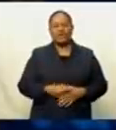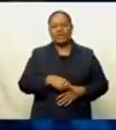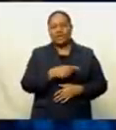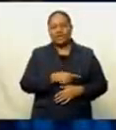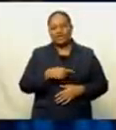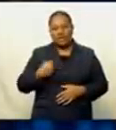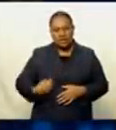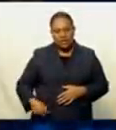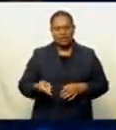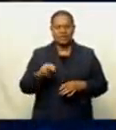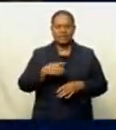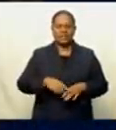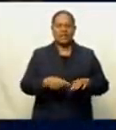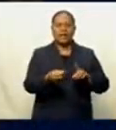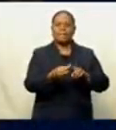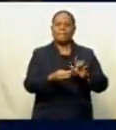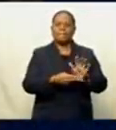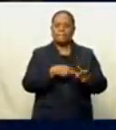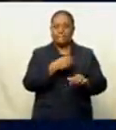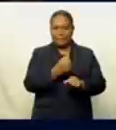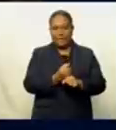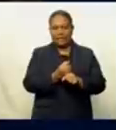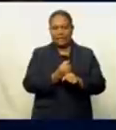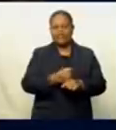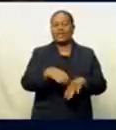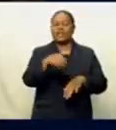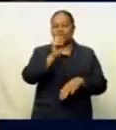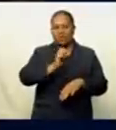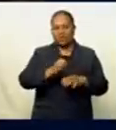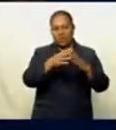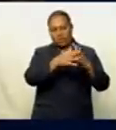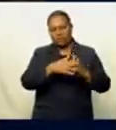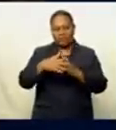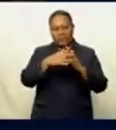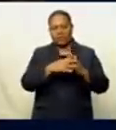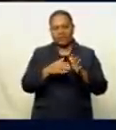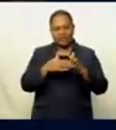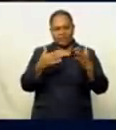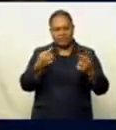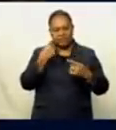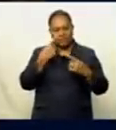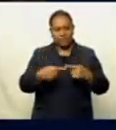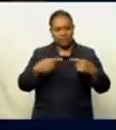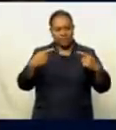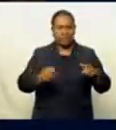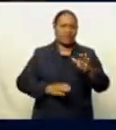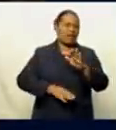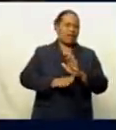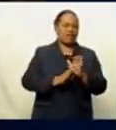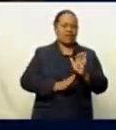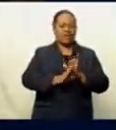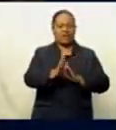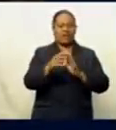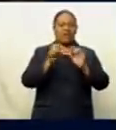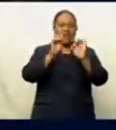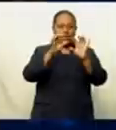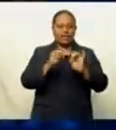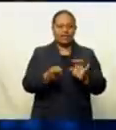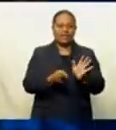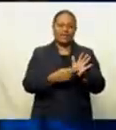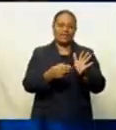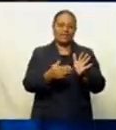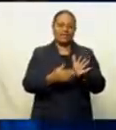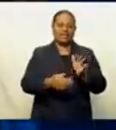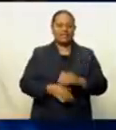the Japanese Yen, the P&G Kino, Euro, and the U.S. Dollar, but was pegged higher against our two major trading partners, the Aussie and Kiwi